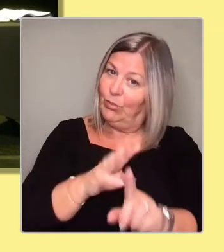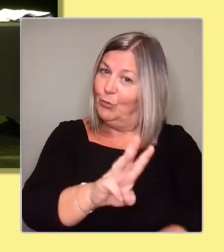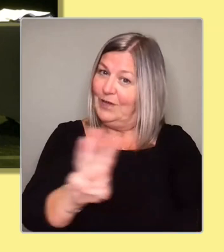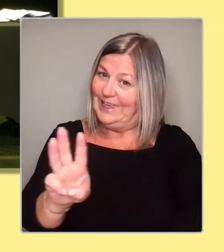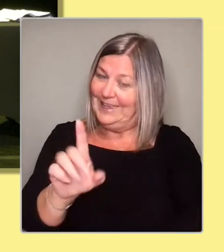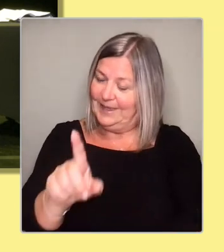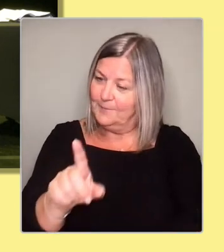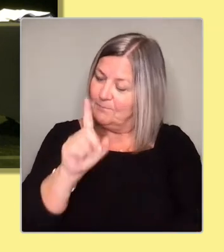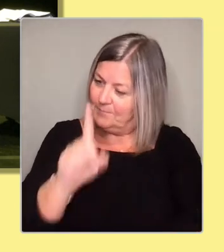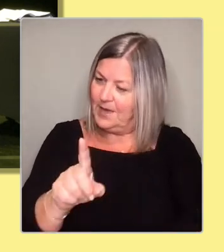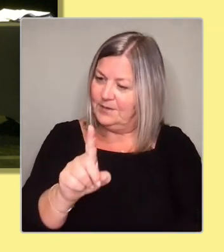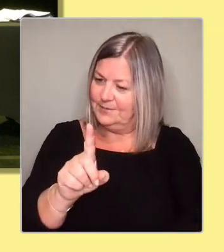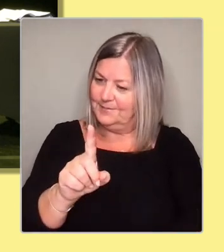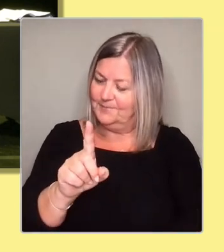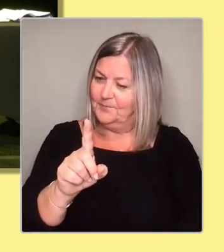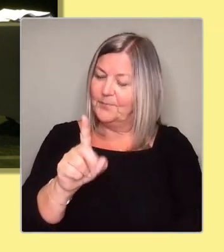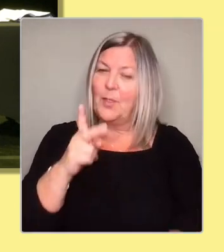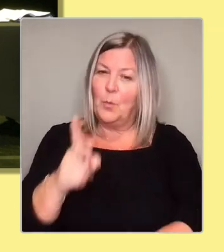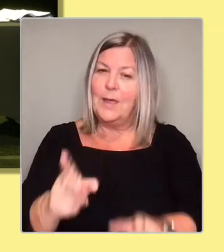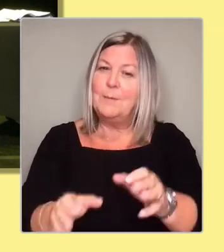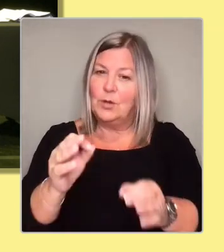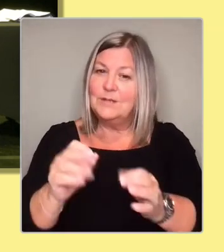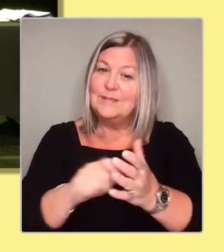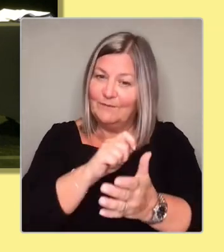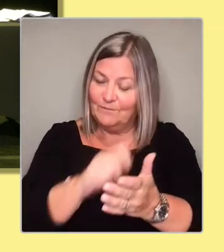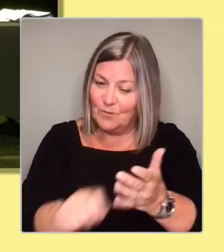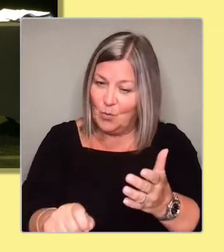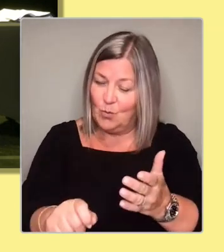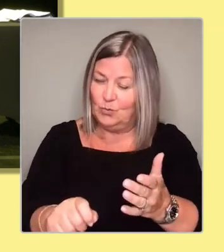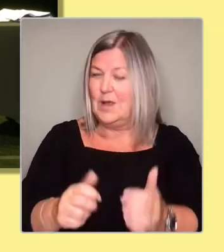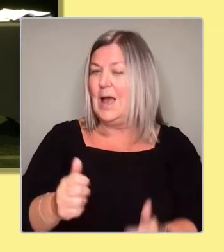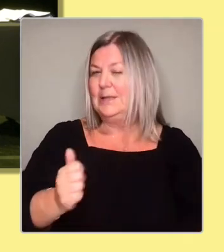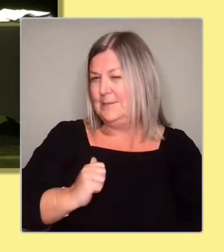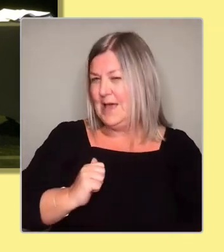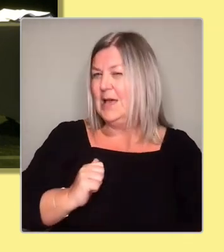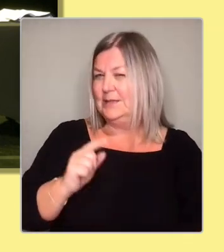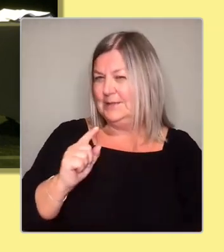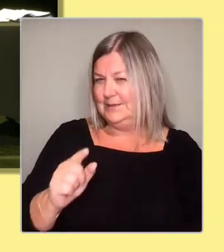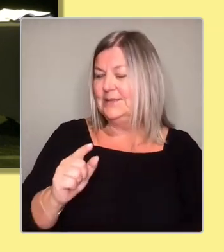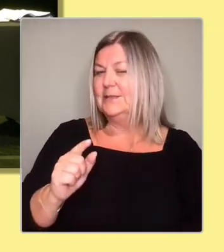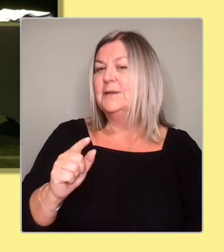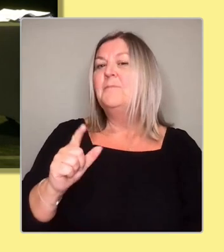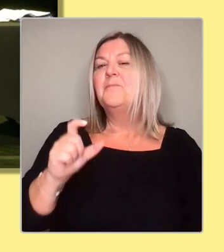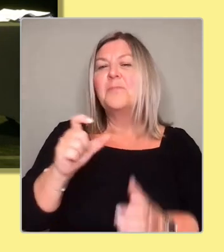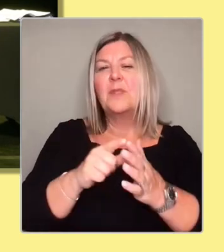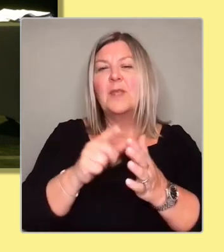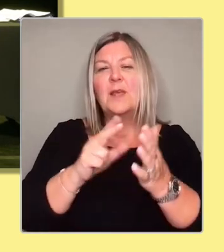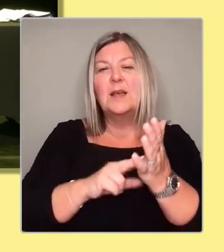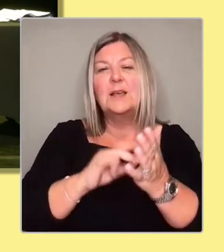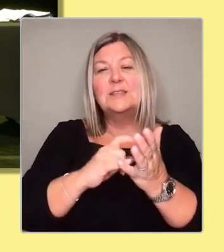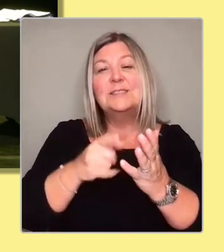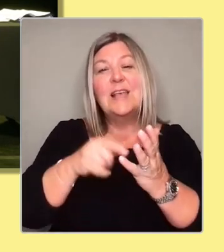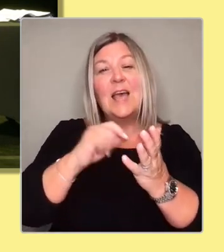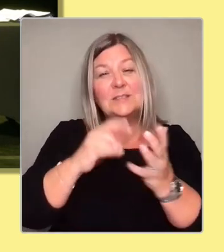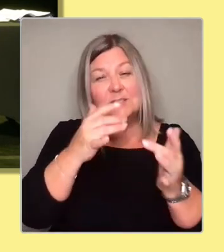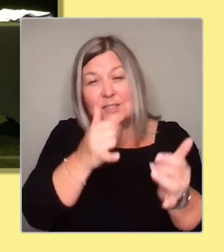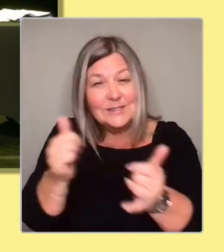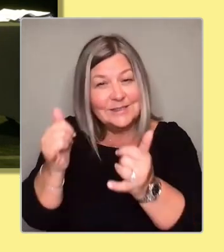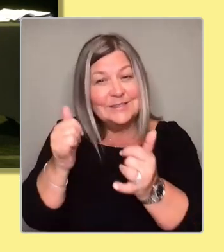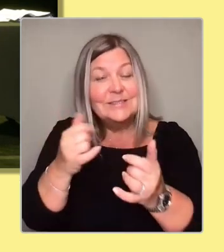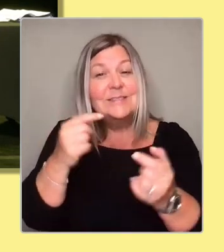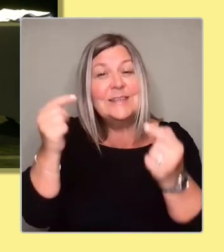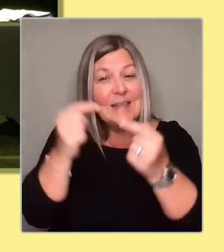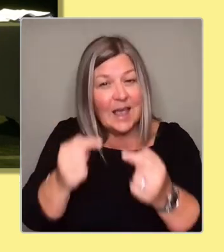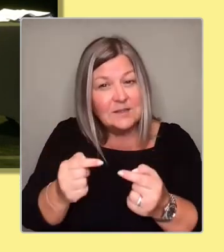to bet when the census data comes out, Scotland's majority atheist, how can we be sure that you're going to represent that